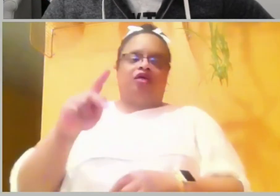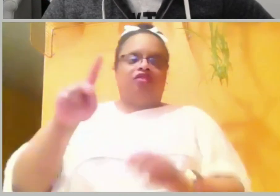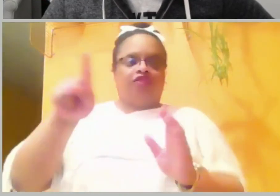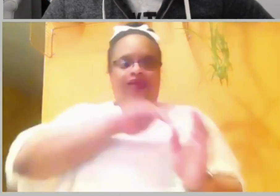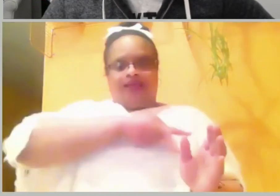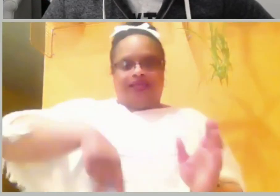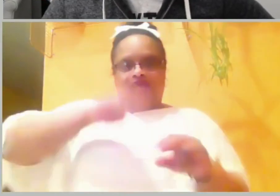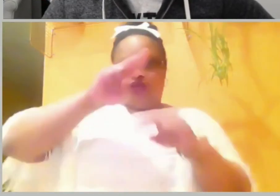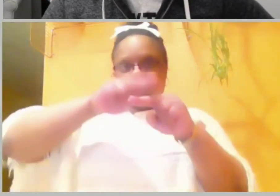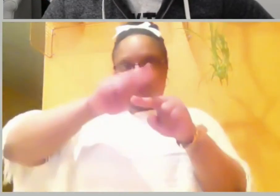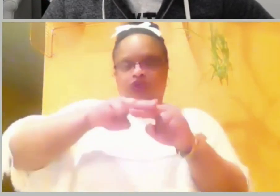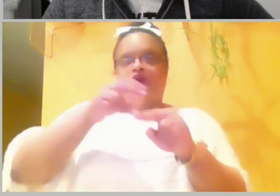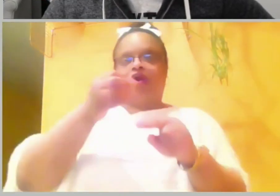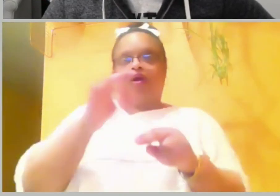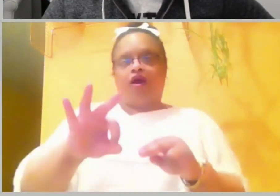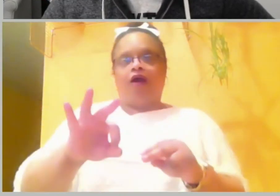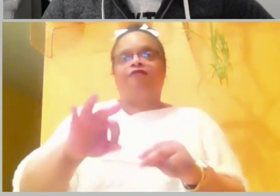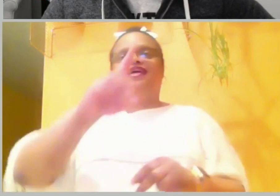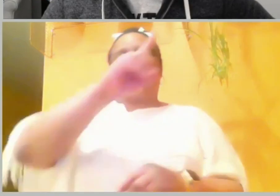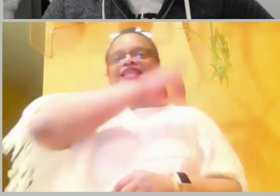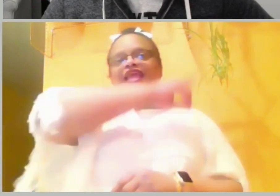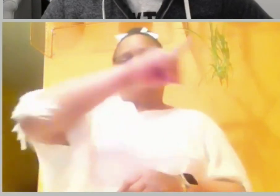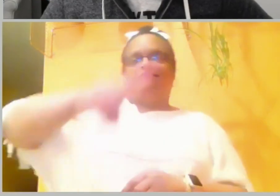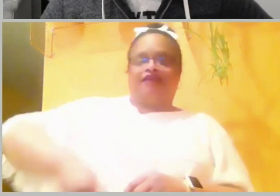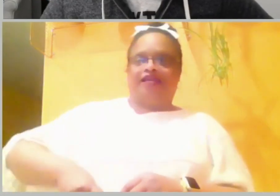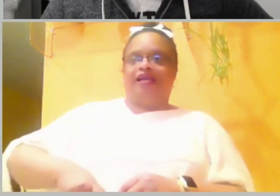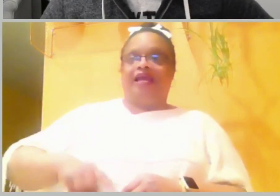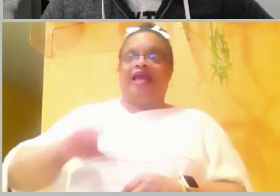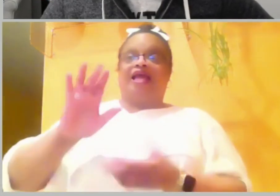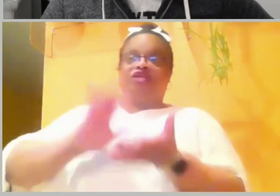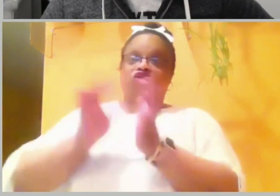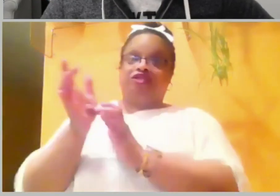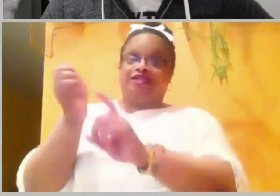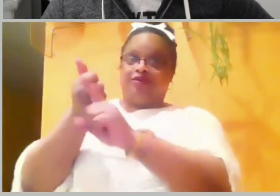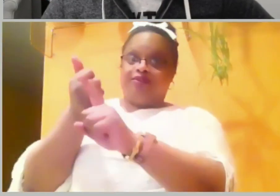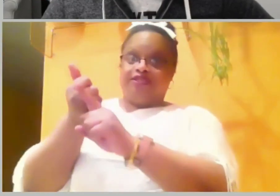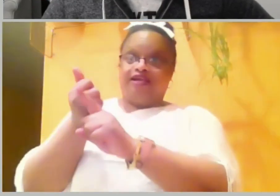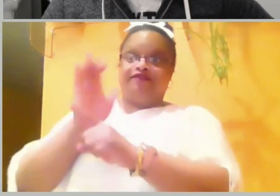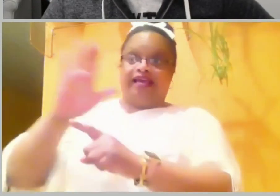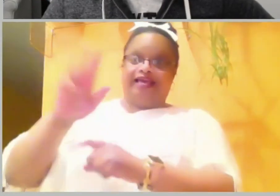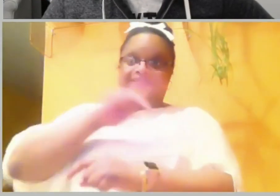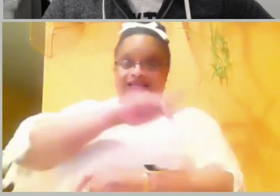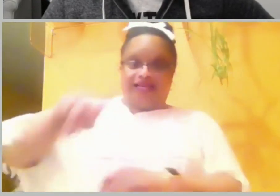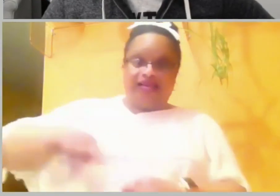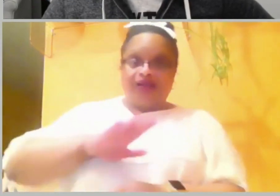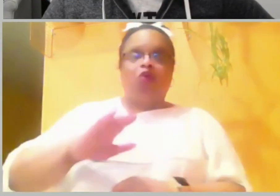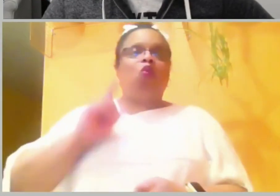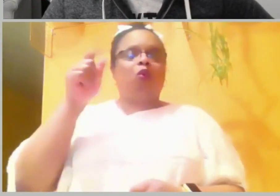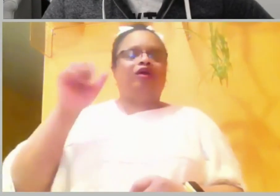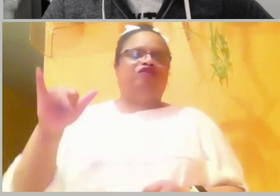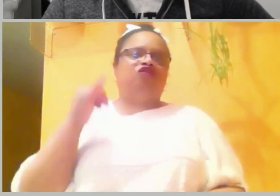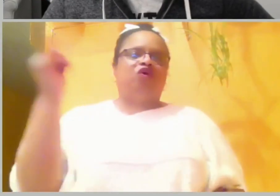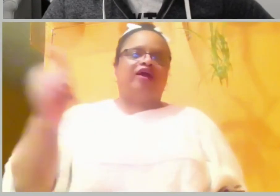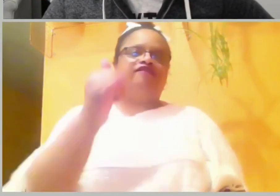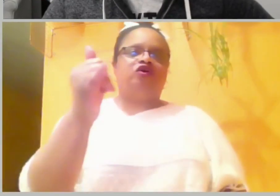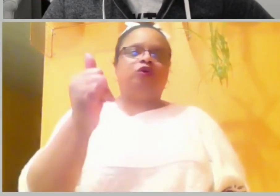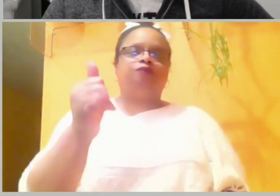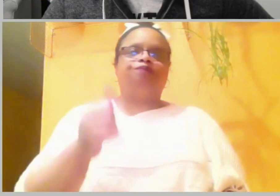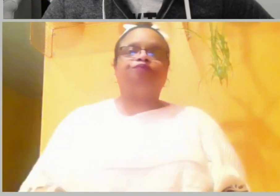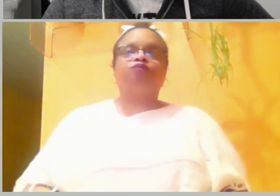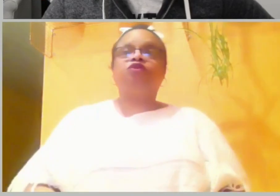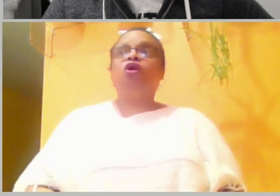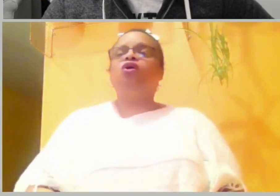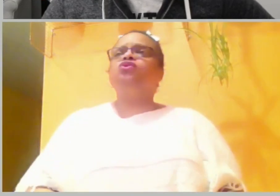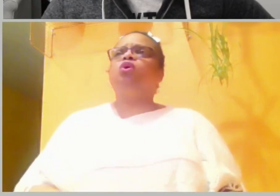there will be no end. So the birth of Christ was the fulfillment of Nathan's prophecy in 2 Samuel